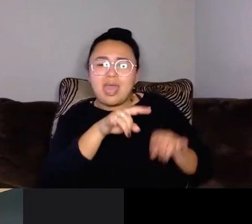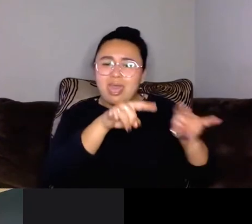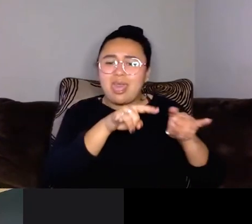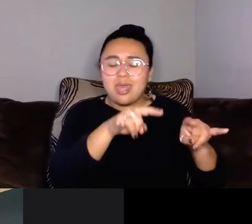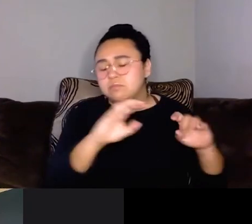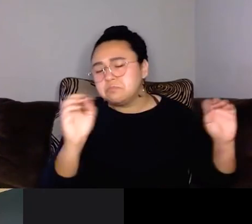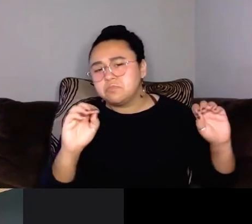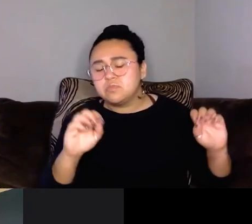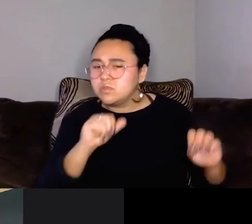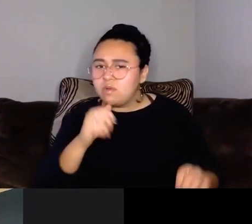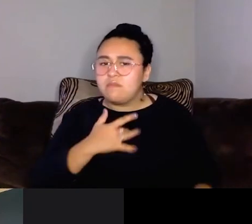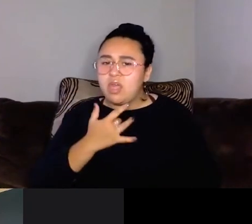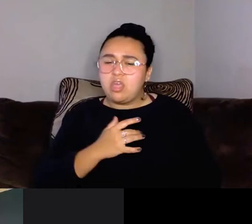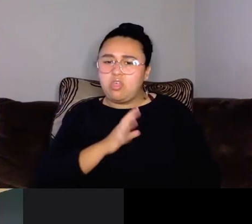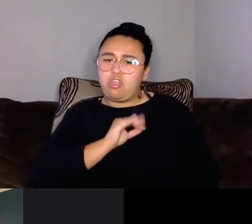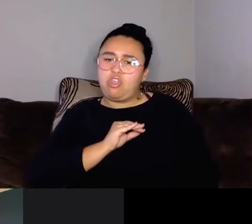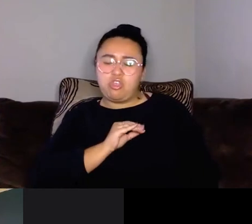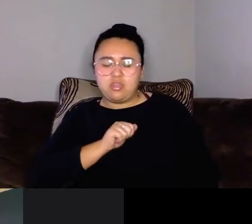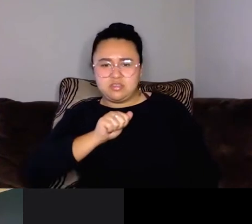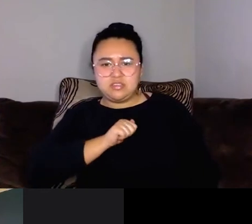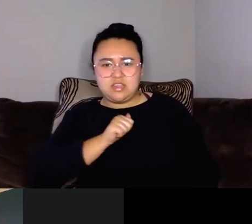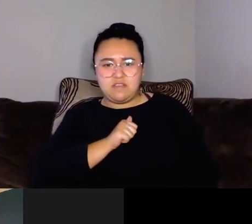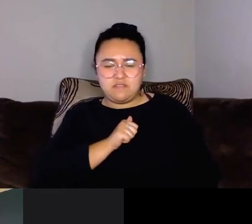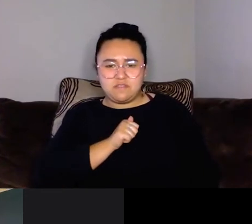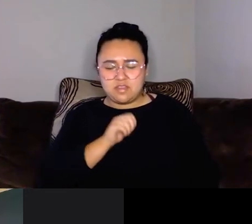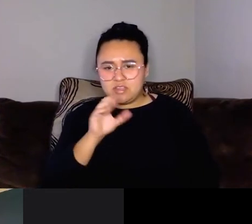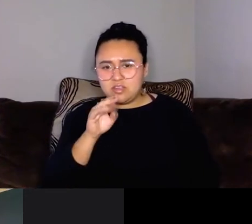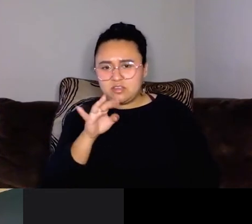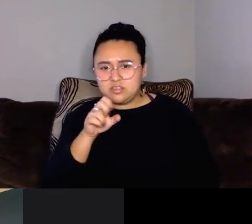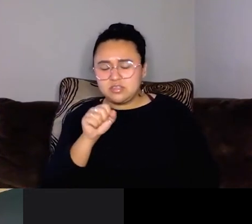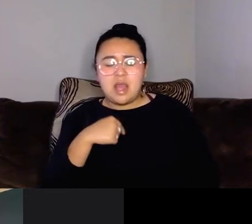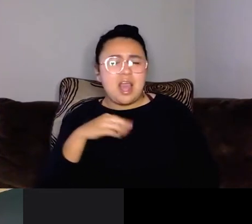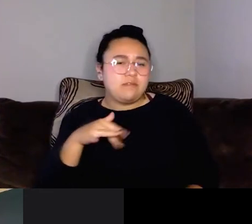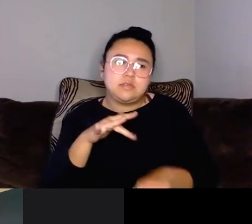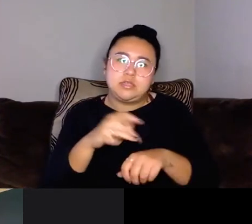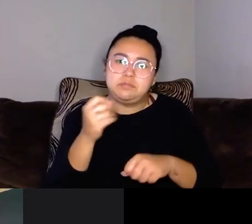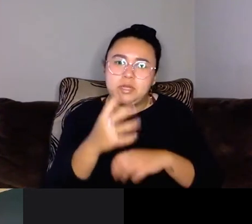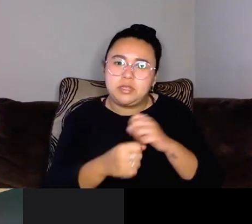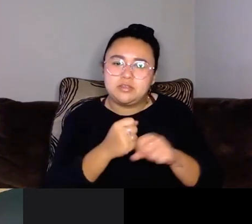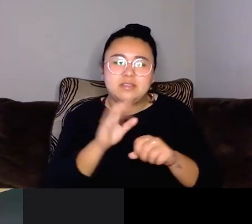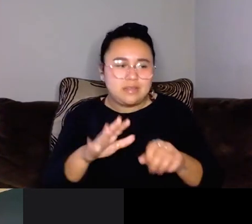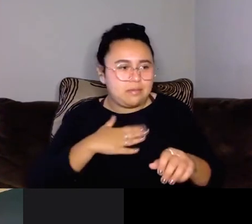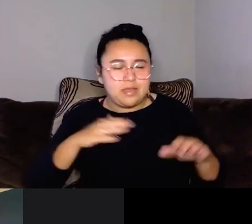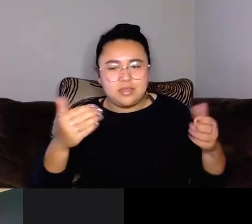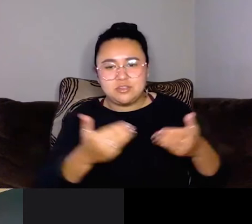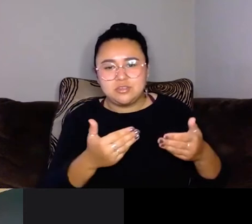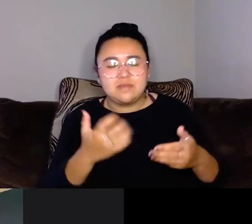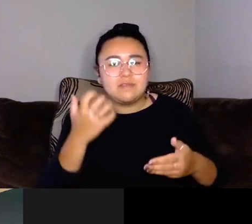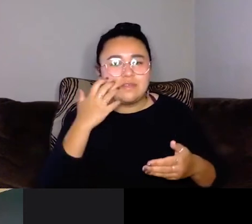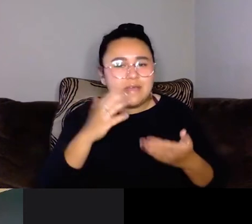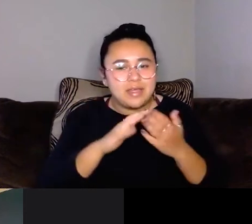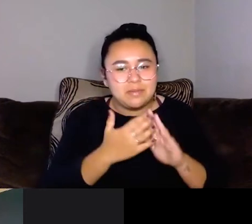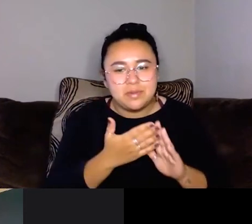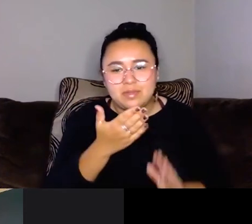-conscious. It's really nice. I haven't been to one in years, but that was kind of my introduction into the fat community.